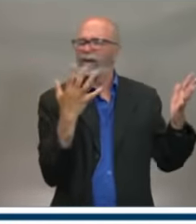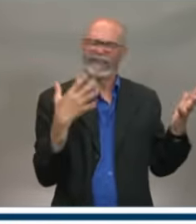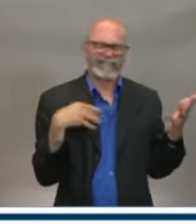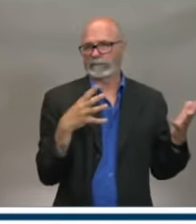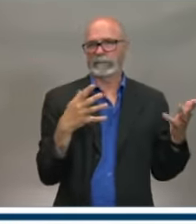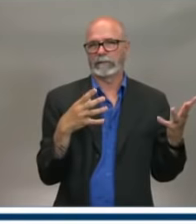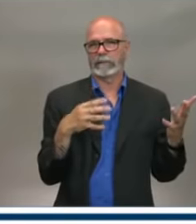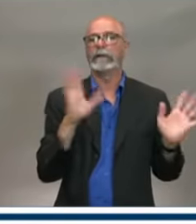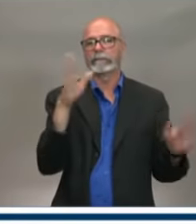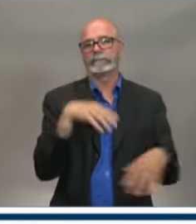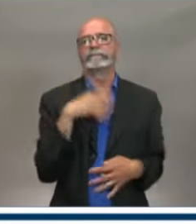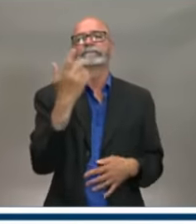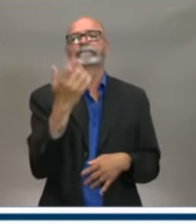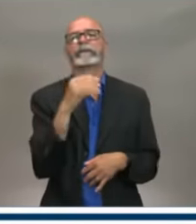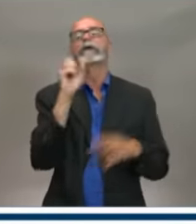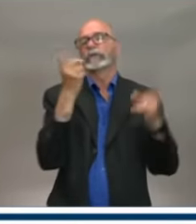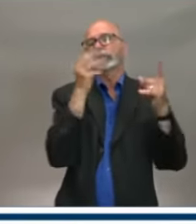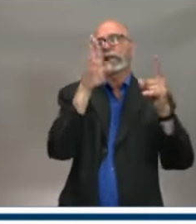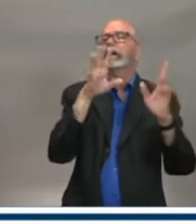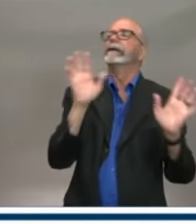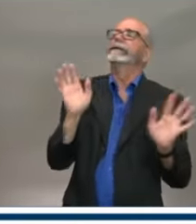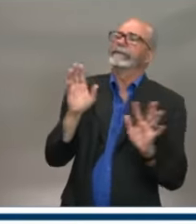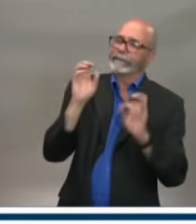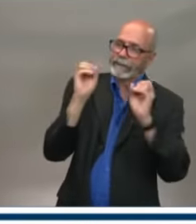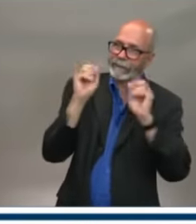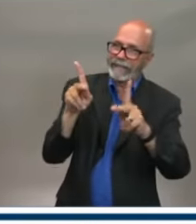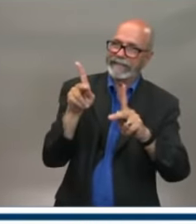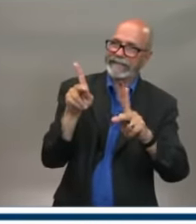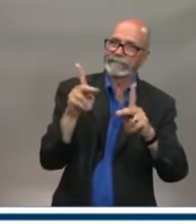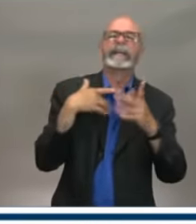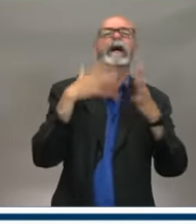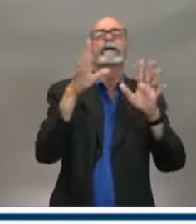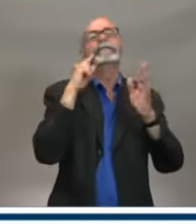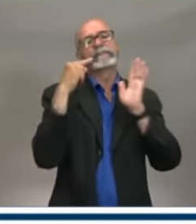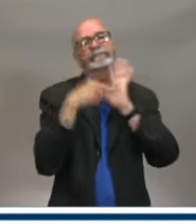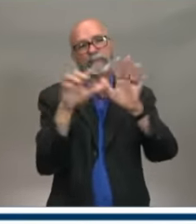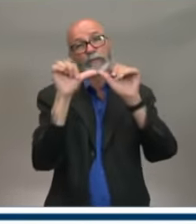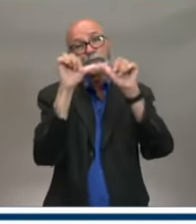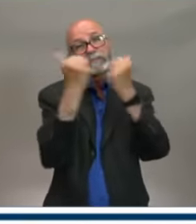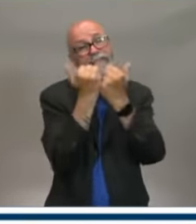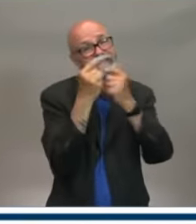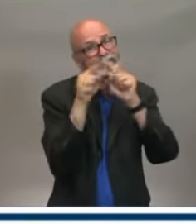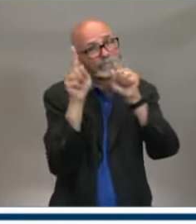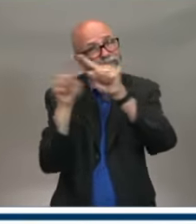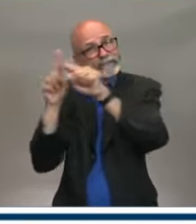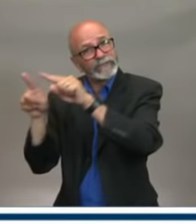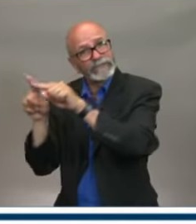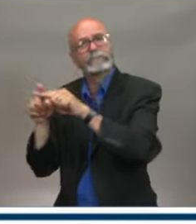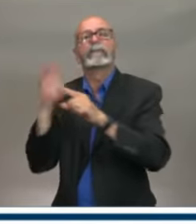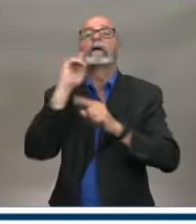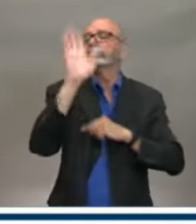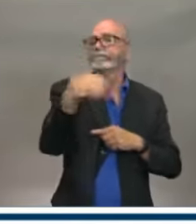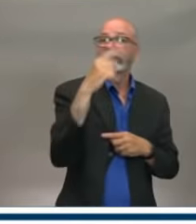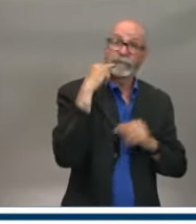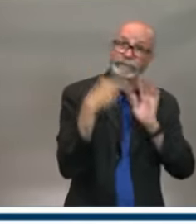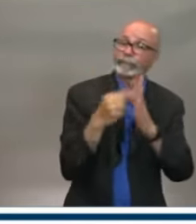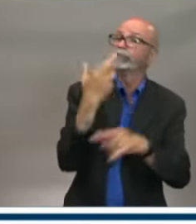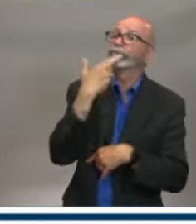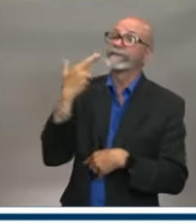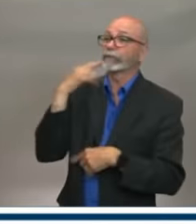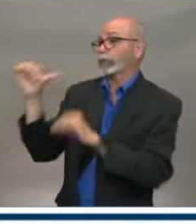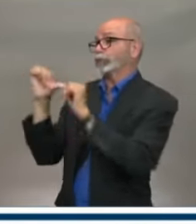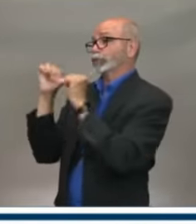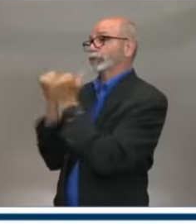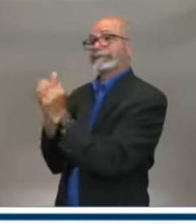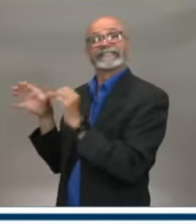working with the various associations. You know, so we're working with the Restaurant Association about them